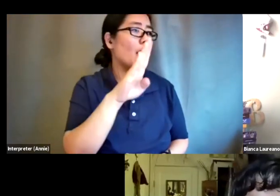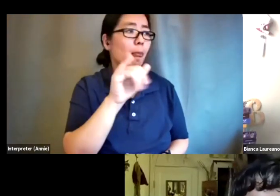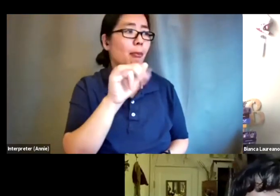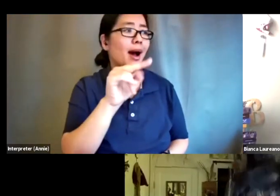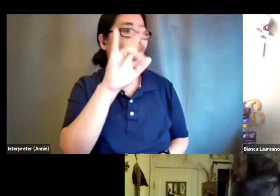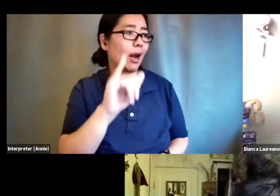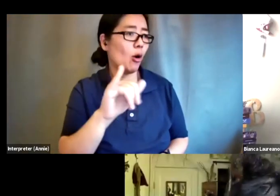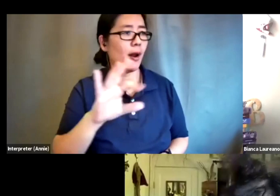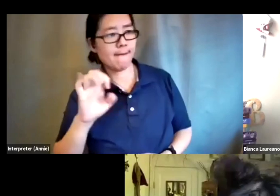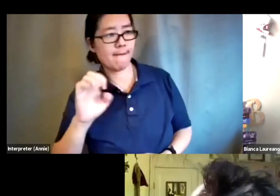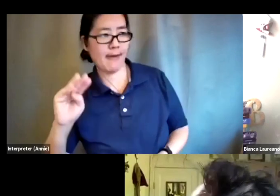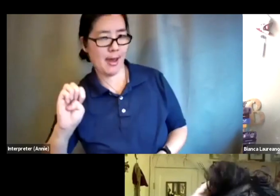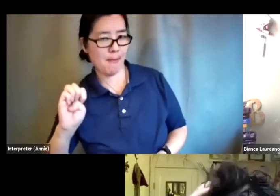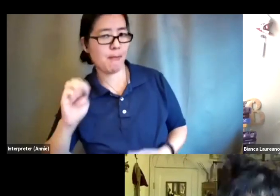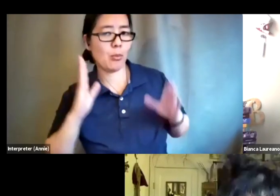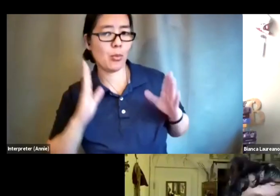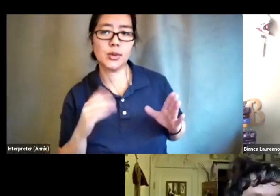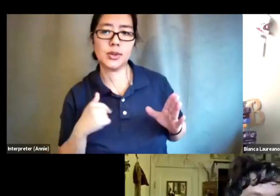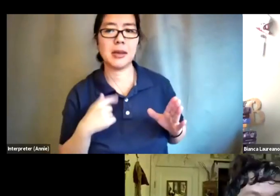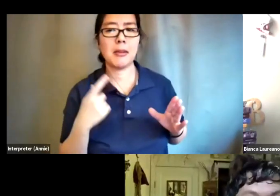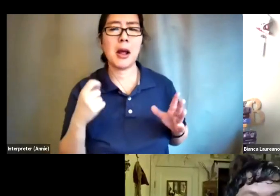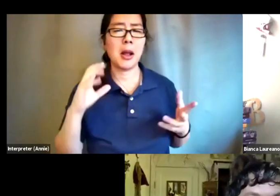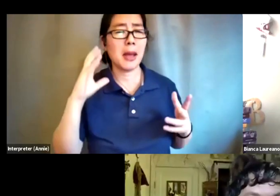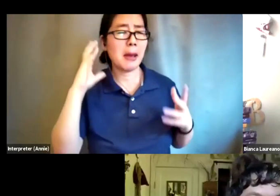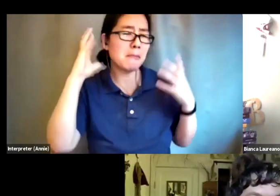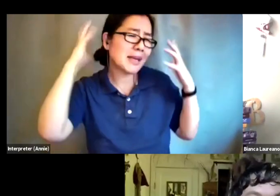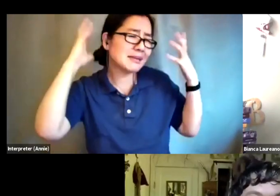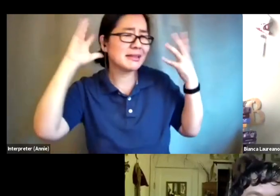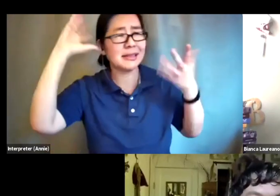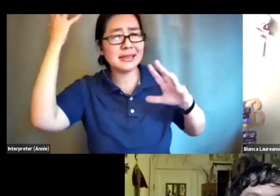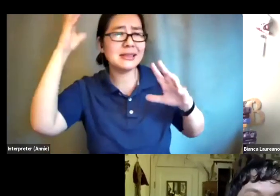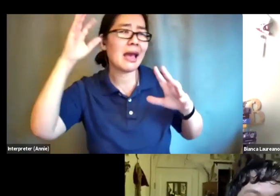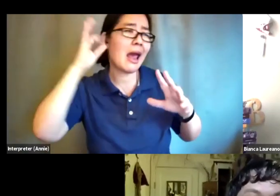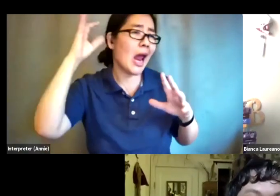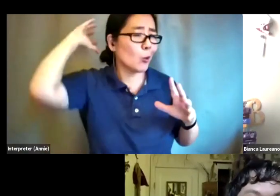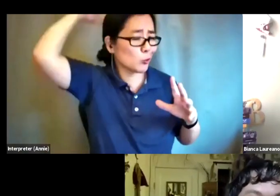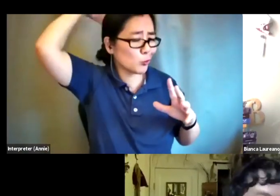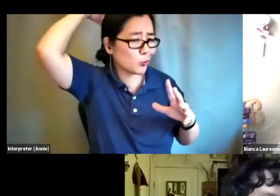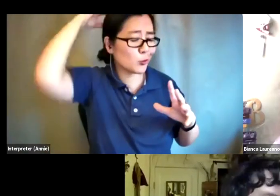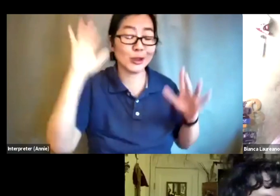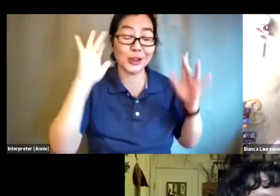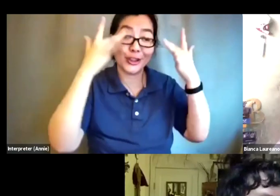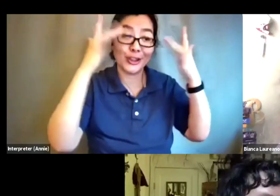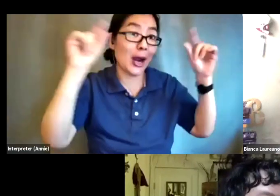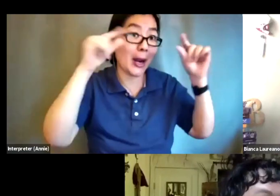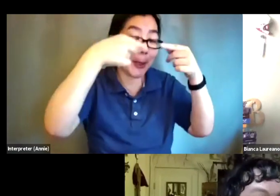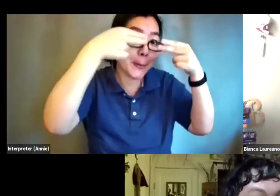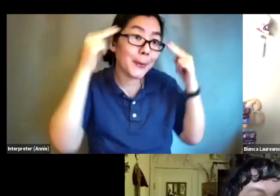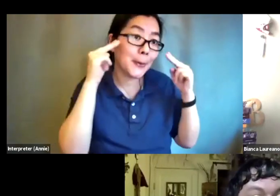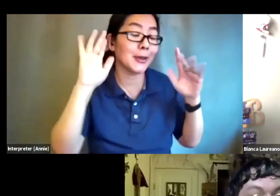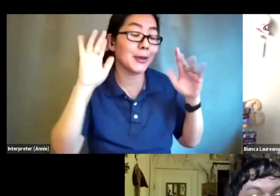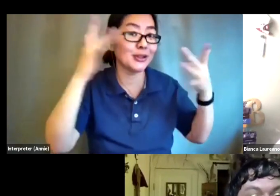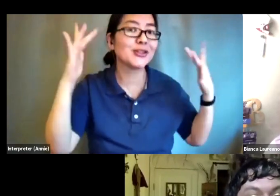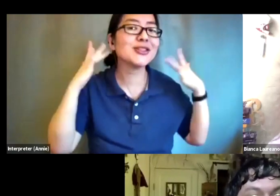kind of messy hair with a bun on top I'm wearing shiny gold eyeshadow and shiny gold earrings that are kind of shaped like feathers